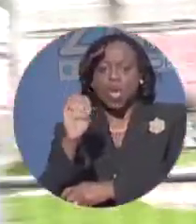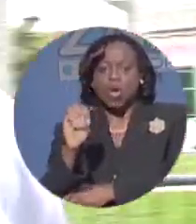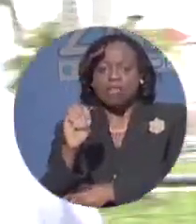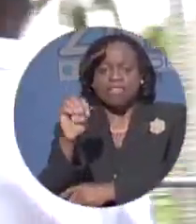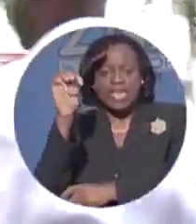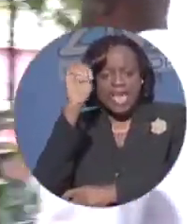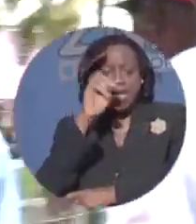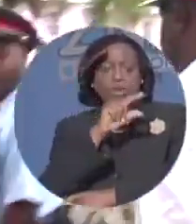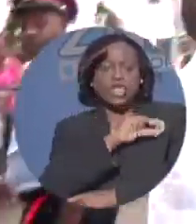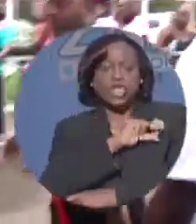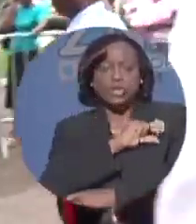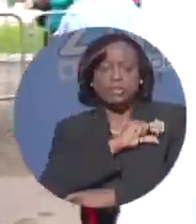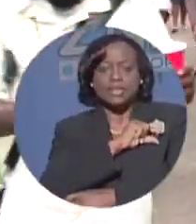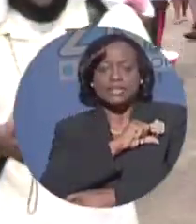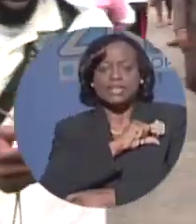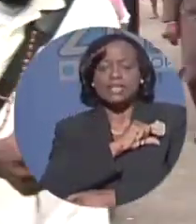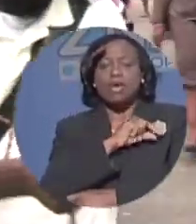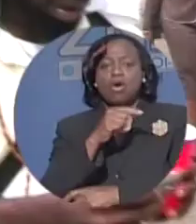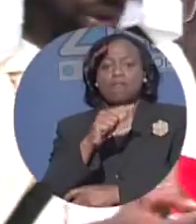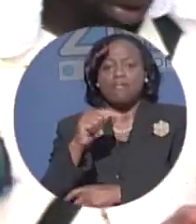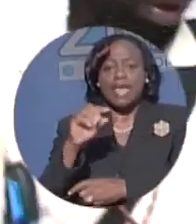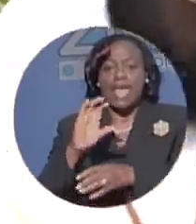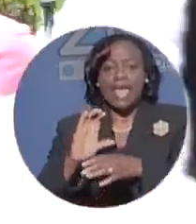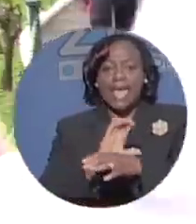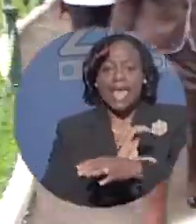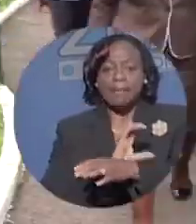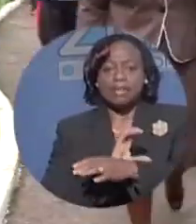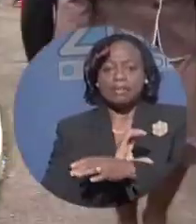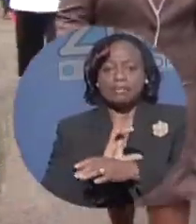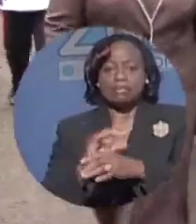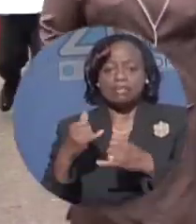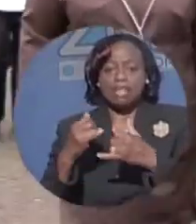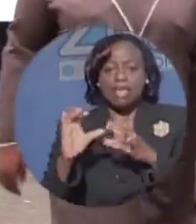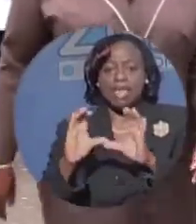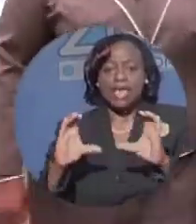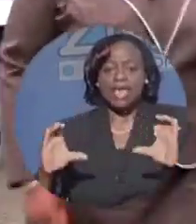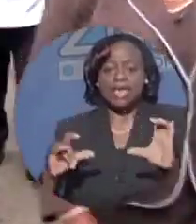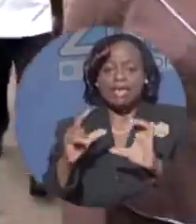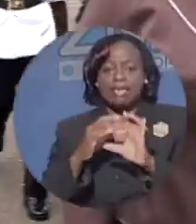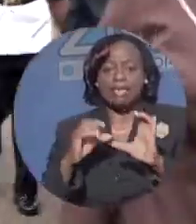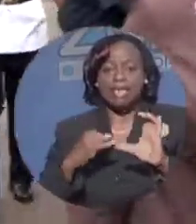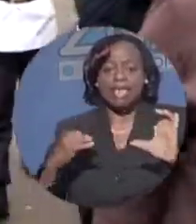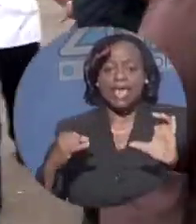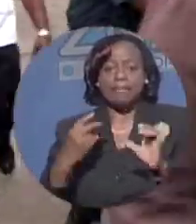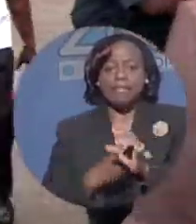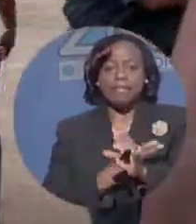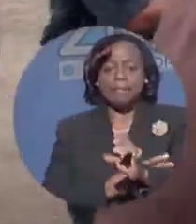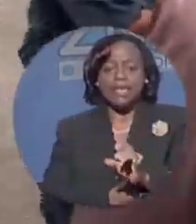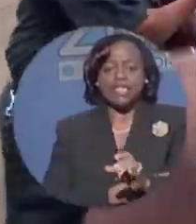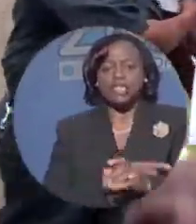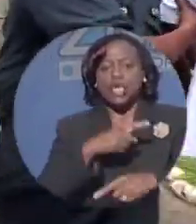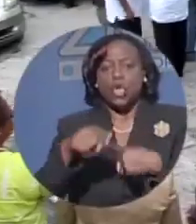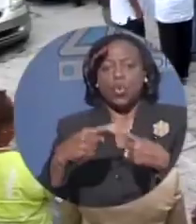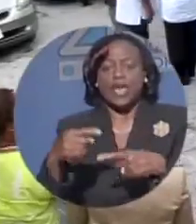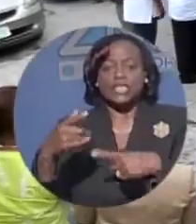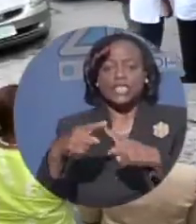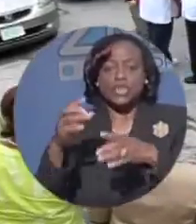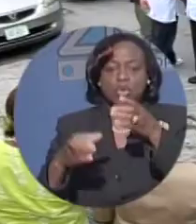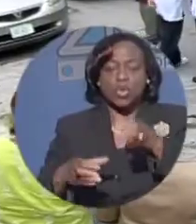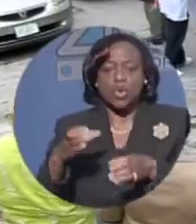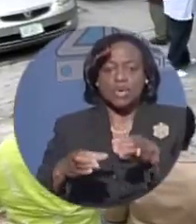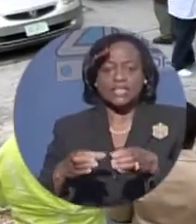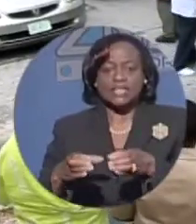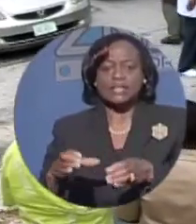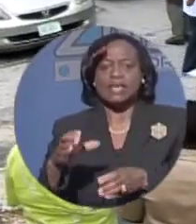Ferguson, a resident of Yorkshire Street, Cable Beach, was escorted to court on Parliament Street under heavy police guard. As he neared court, an